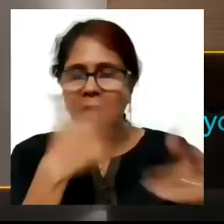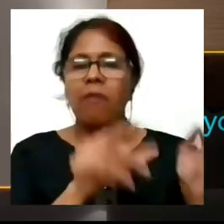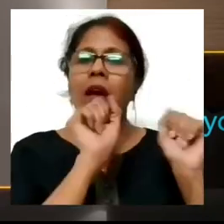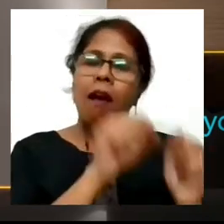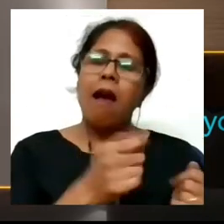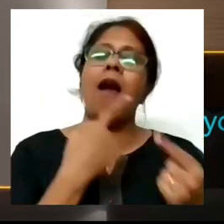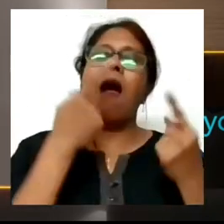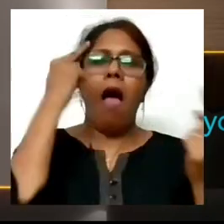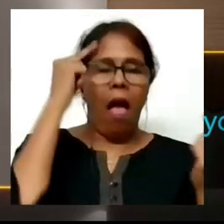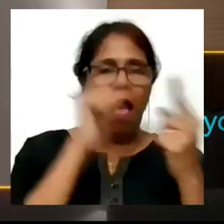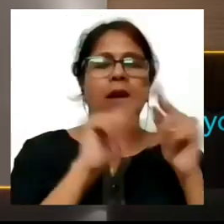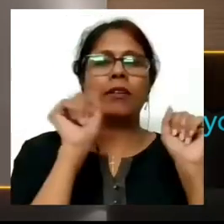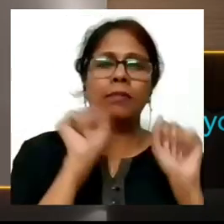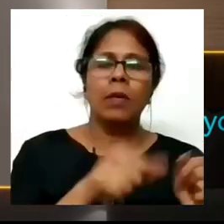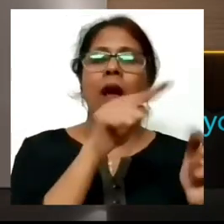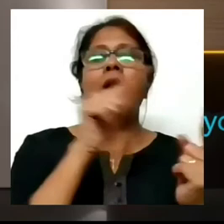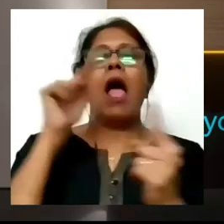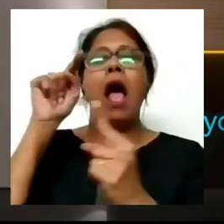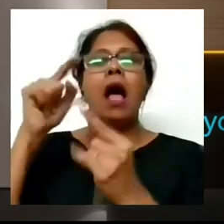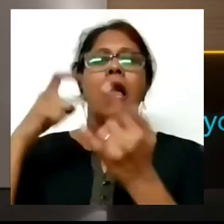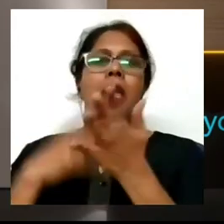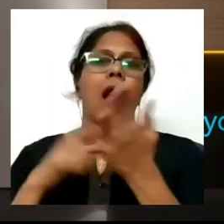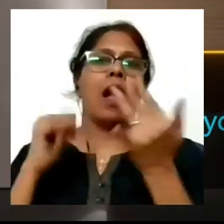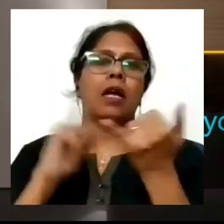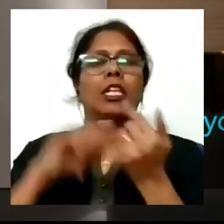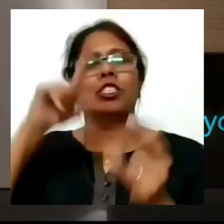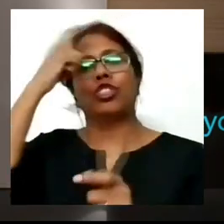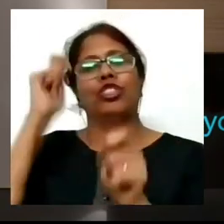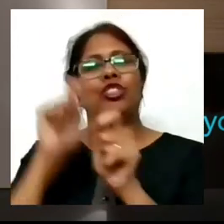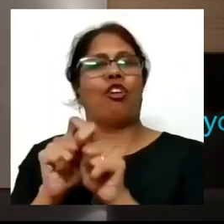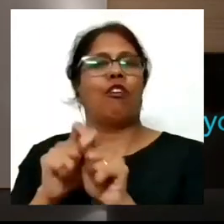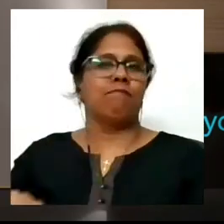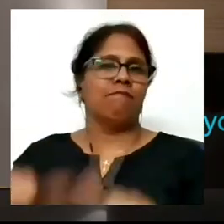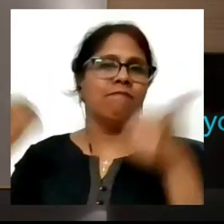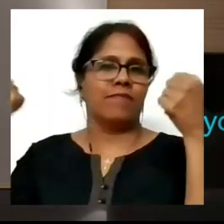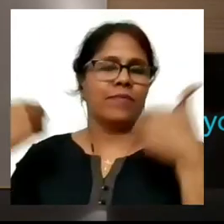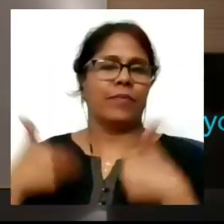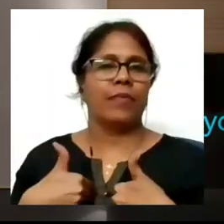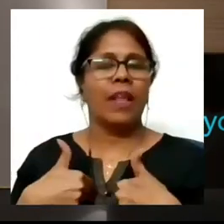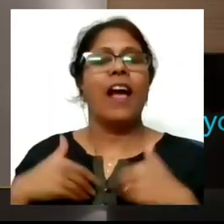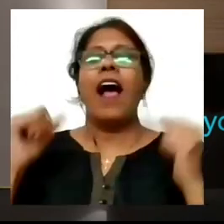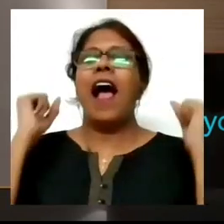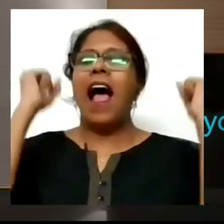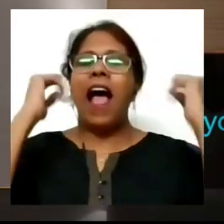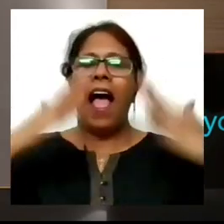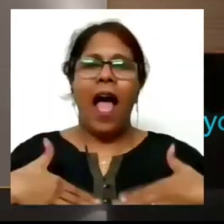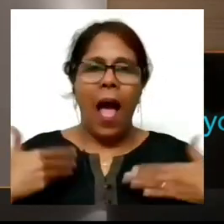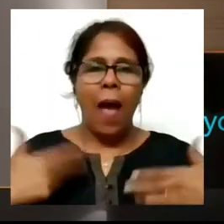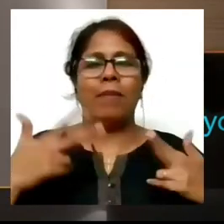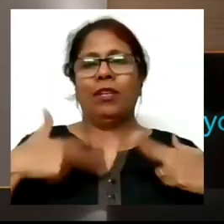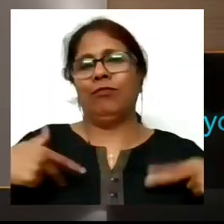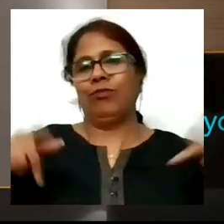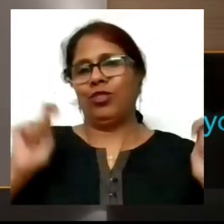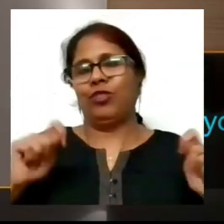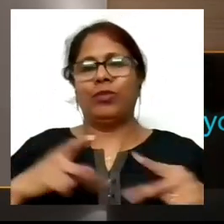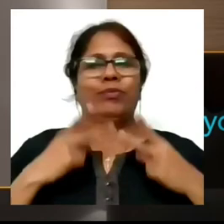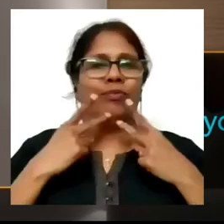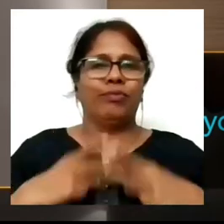now what happens is that I'm very glad like you know that I've gotten the judgment now I can go join